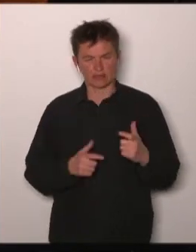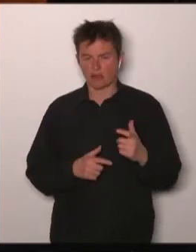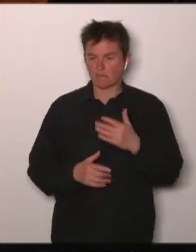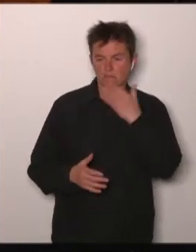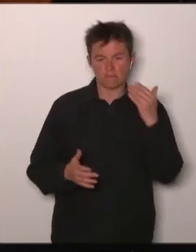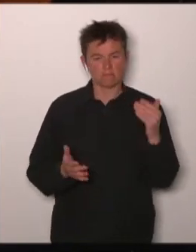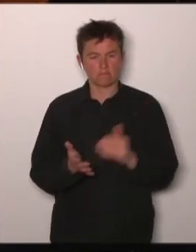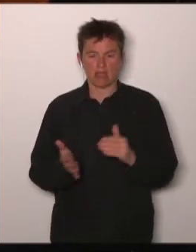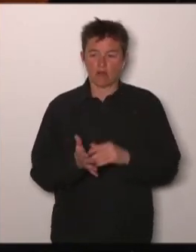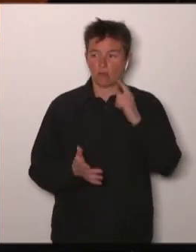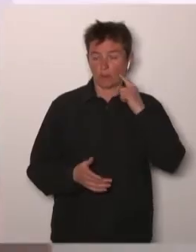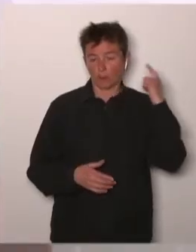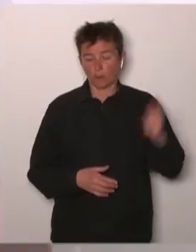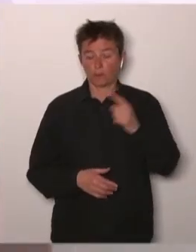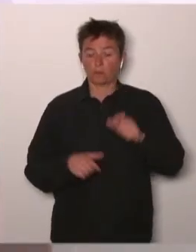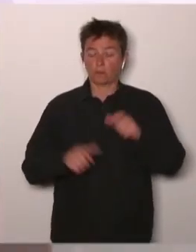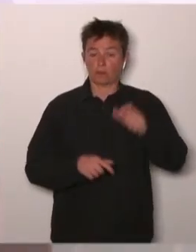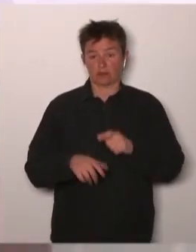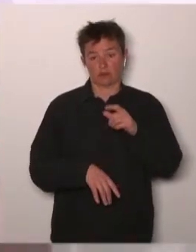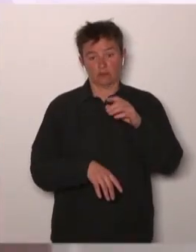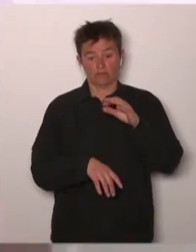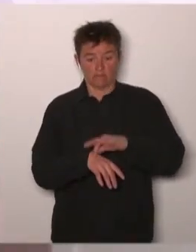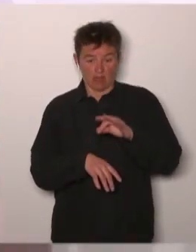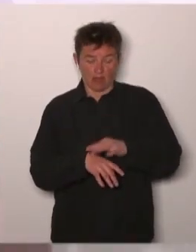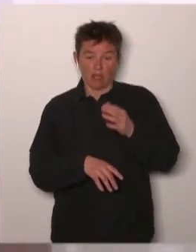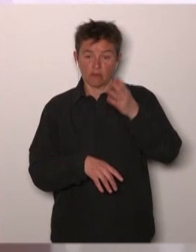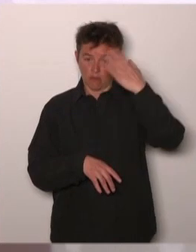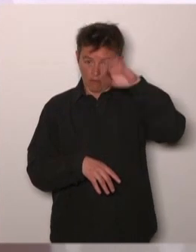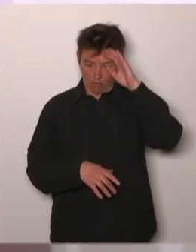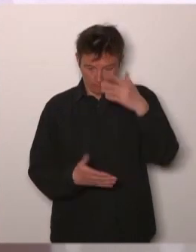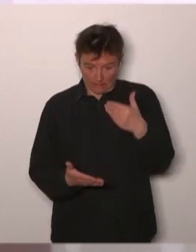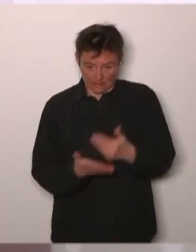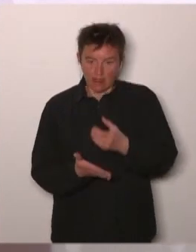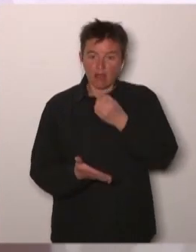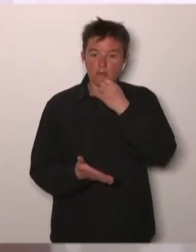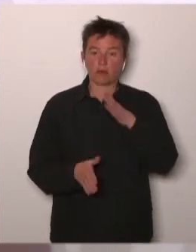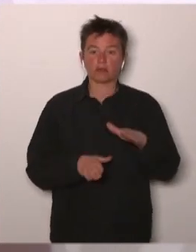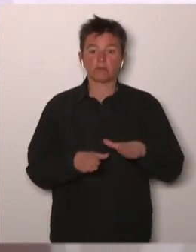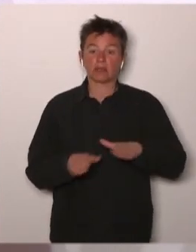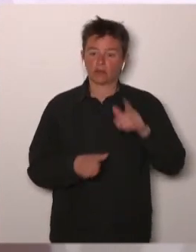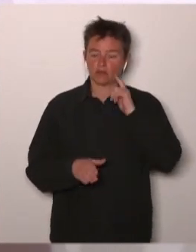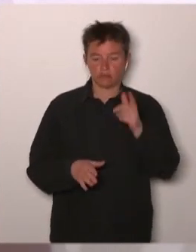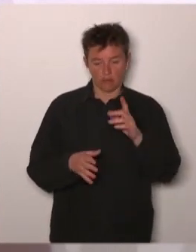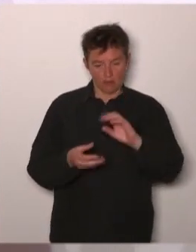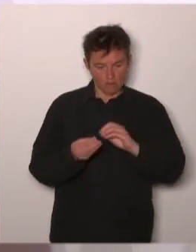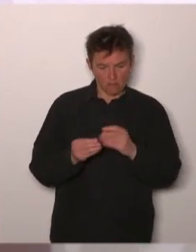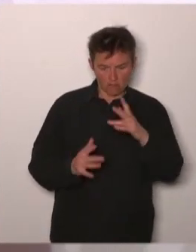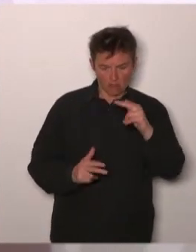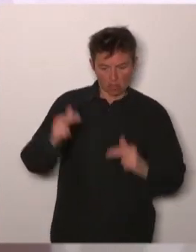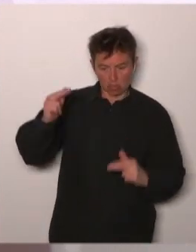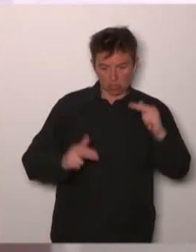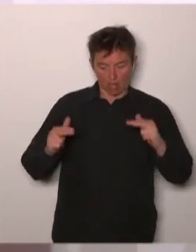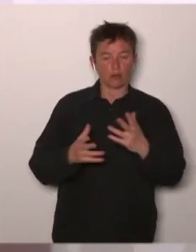it's one of the route to address inequalities because these treatments often are expensive and if we can use them actually